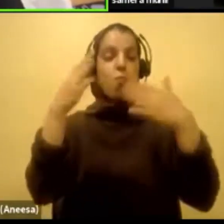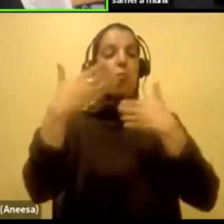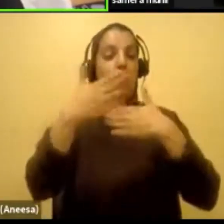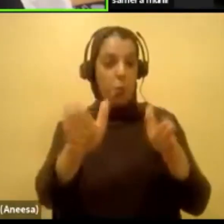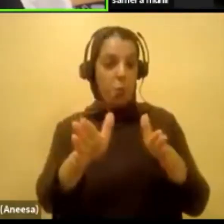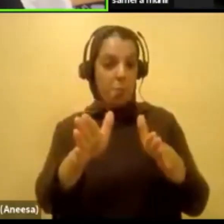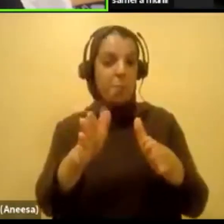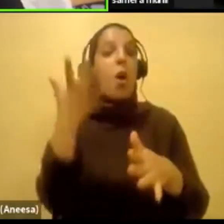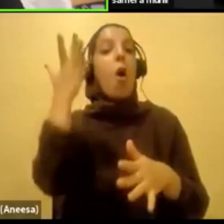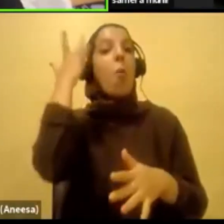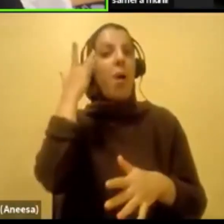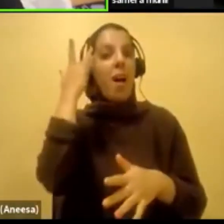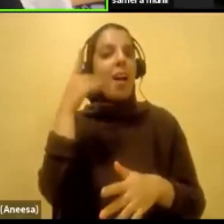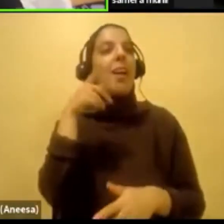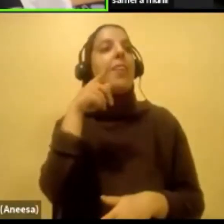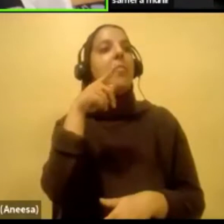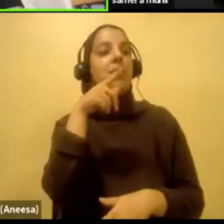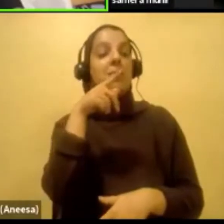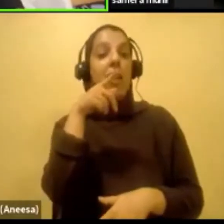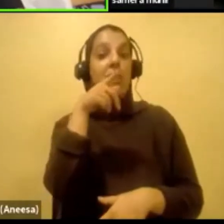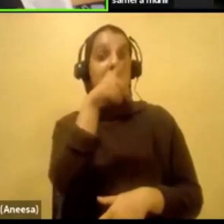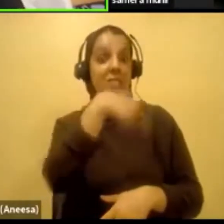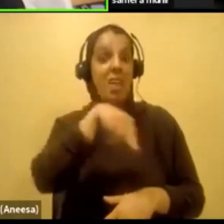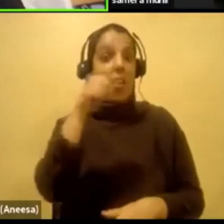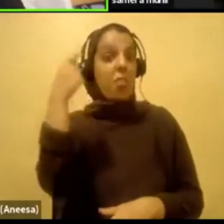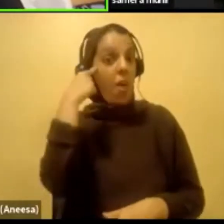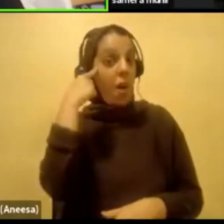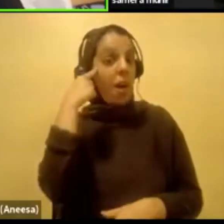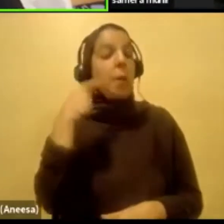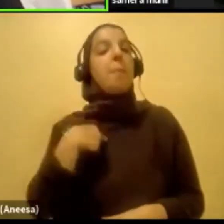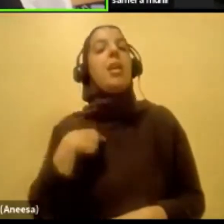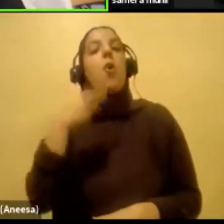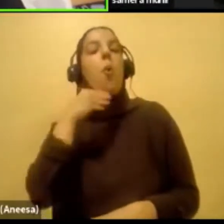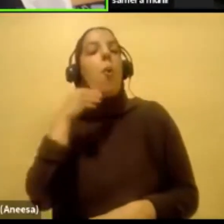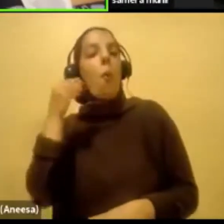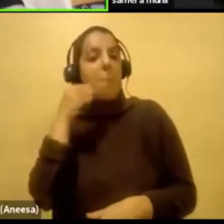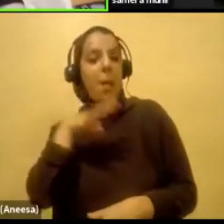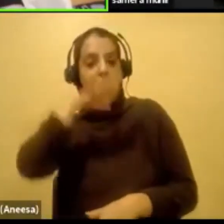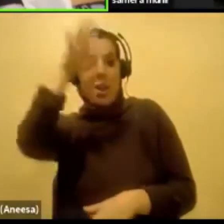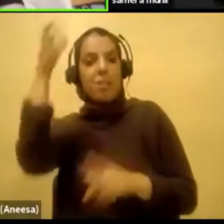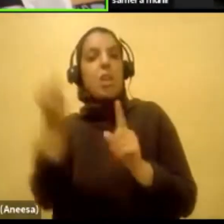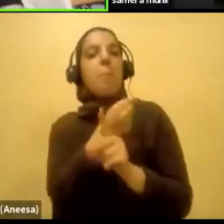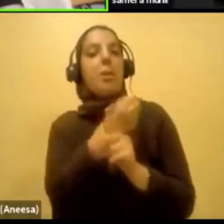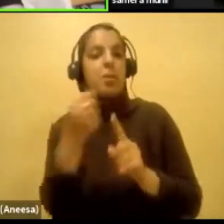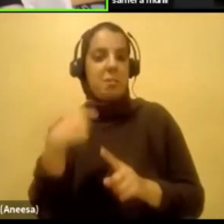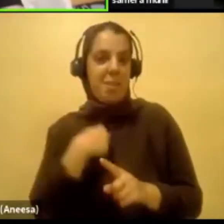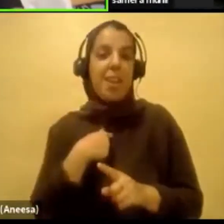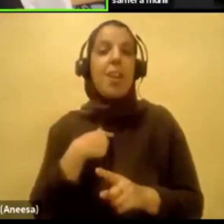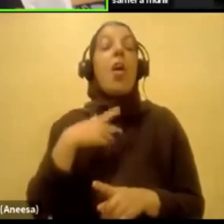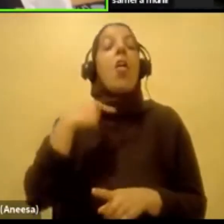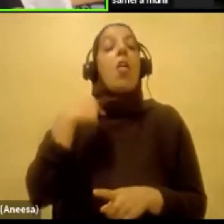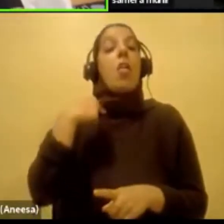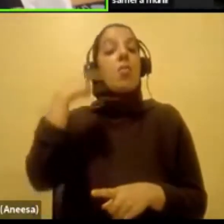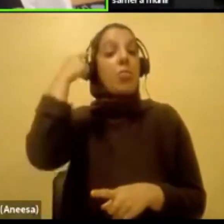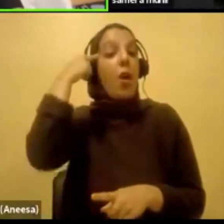I was being abused in my home. And that allegedly my parents were forcing Islam on me. And that I wasn't being